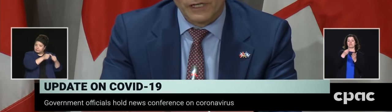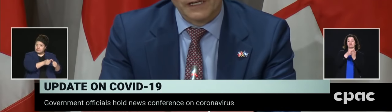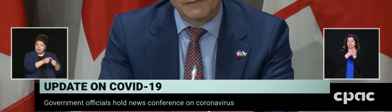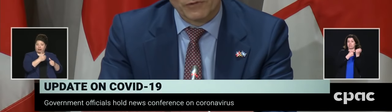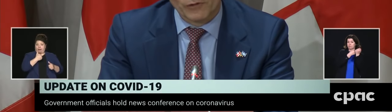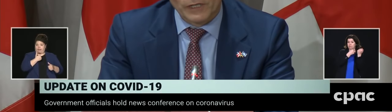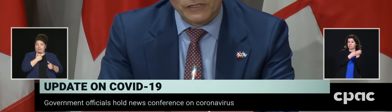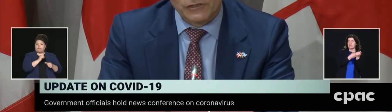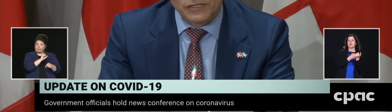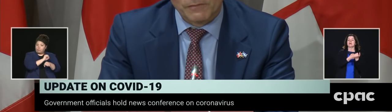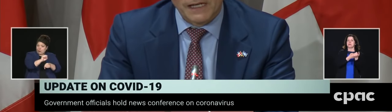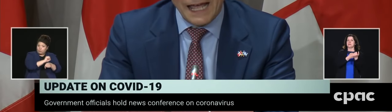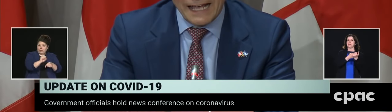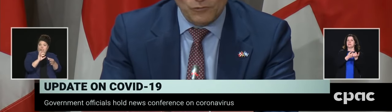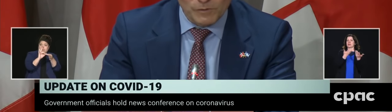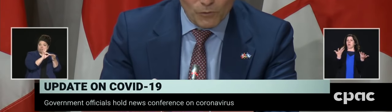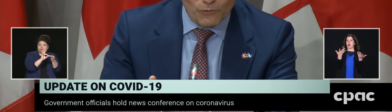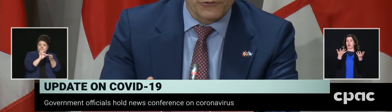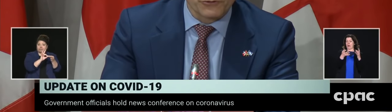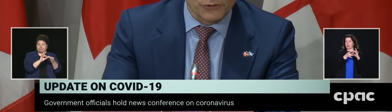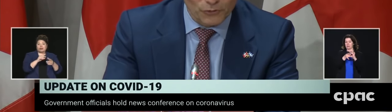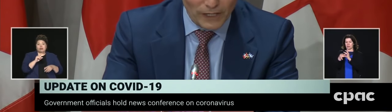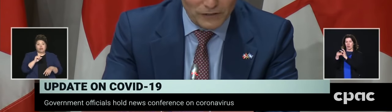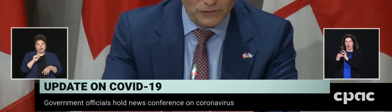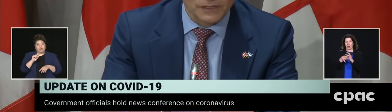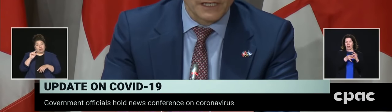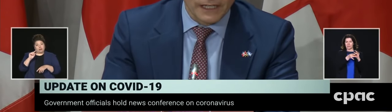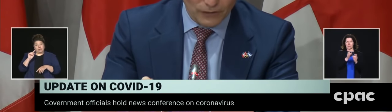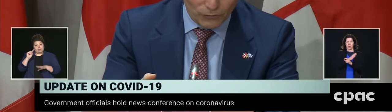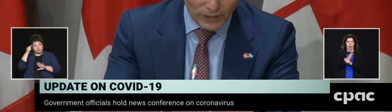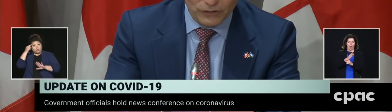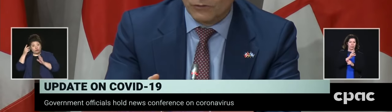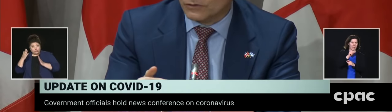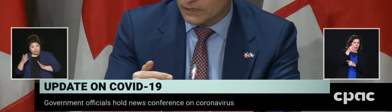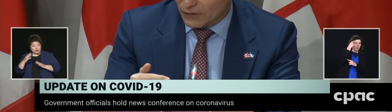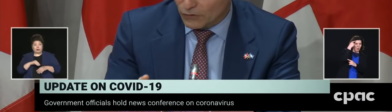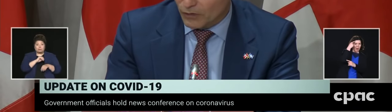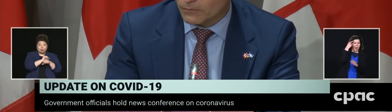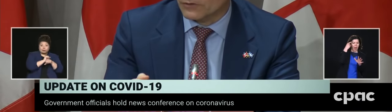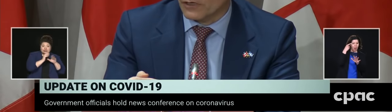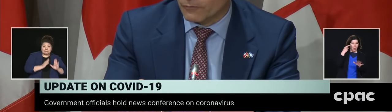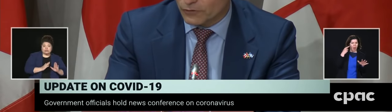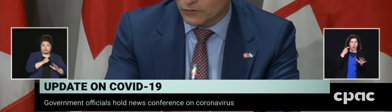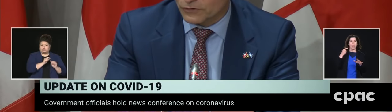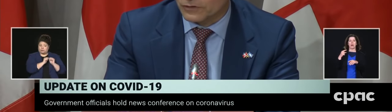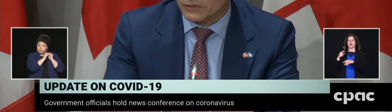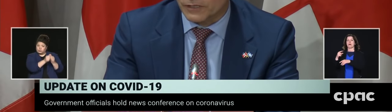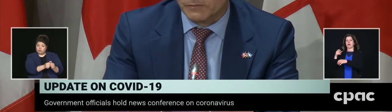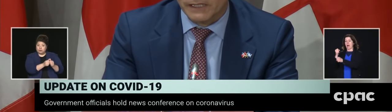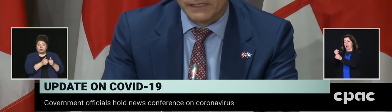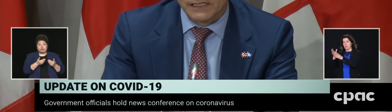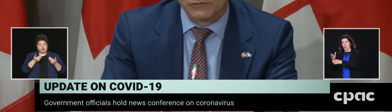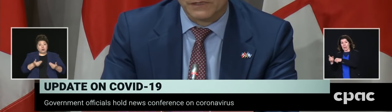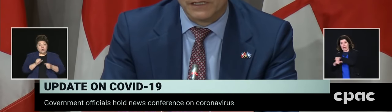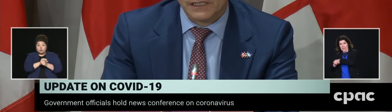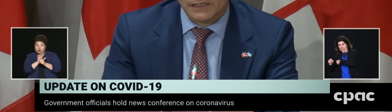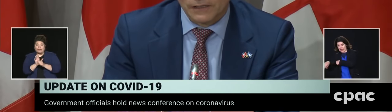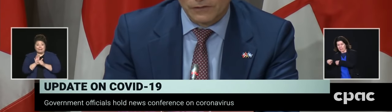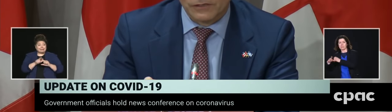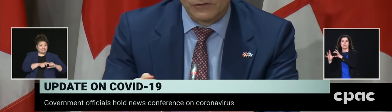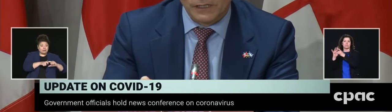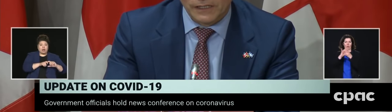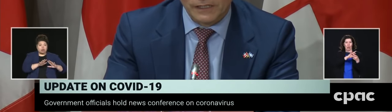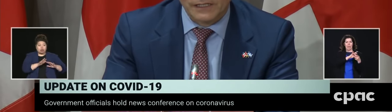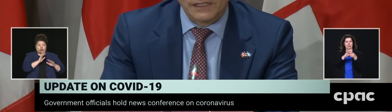worker-employer relationship, as we move through the crisis. And the great news is that the number of businesses, and we expect that to be